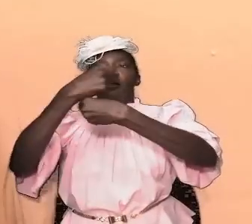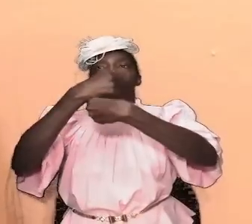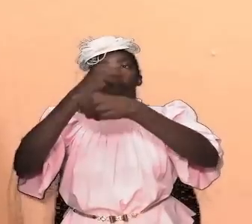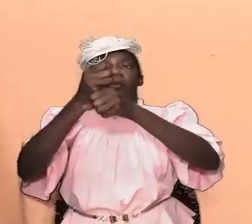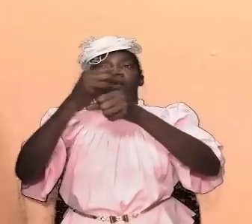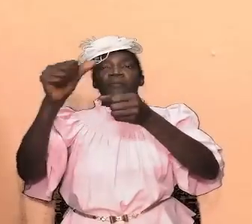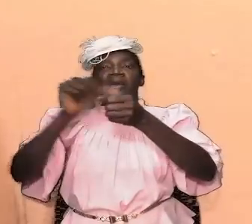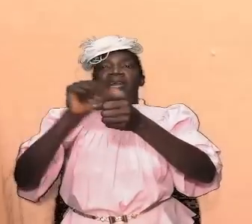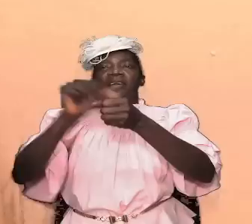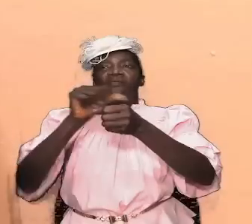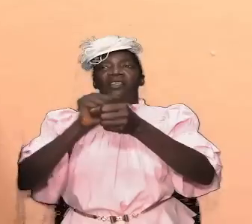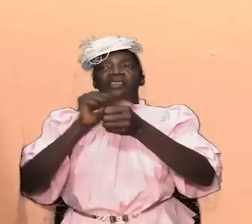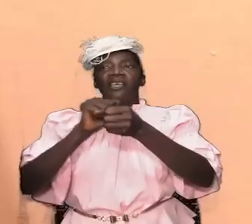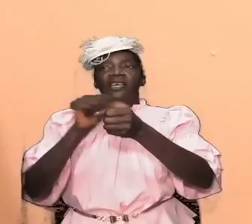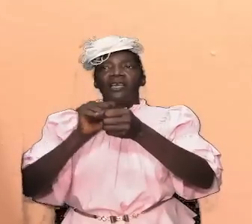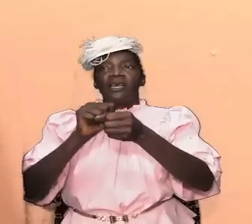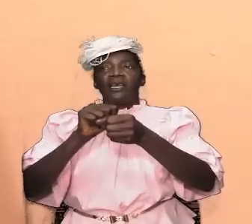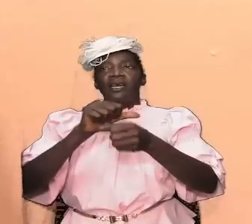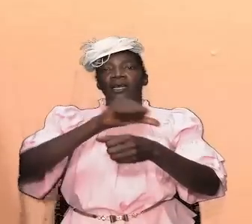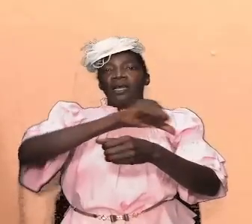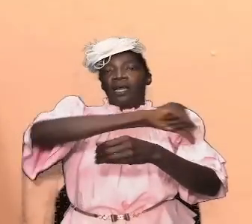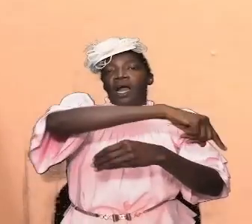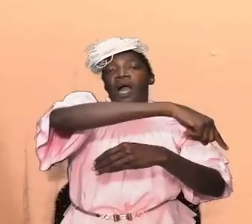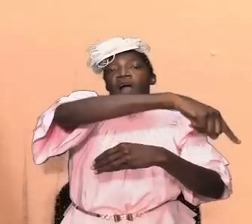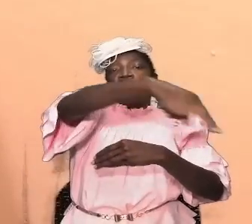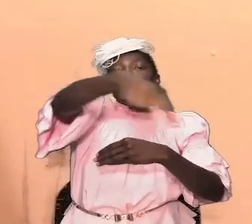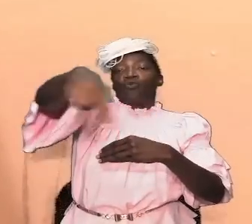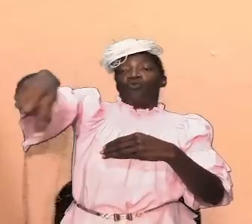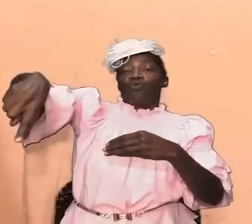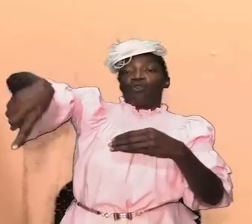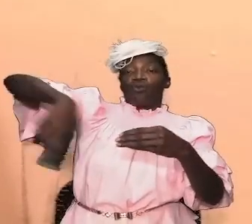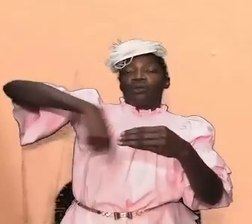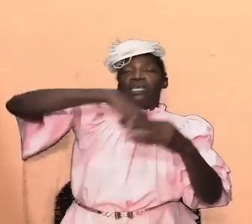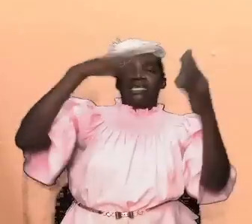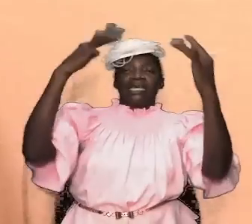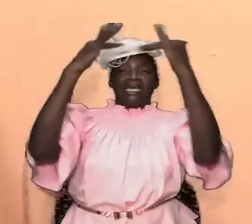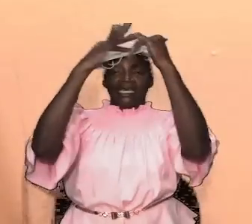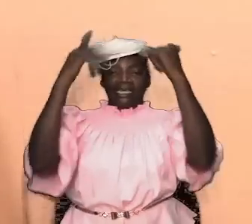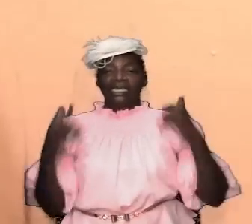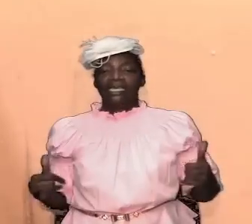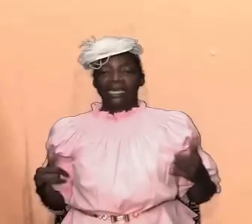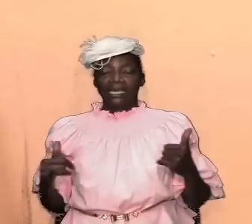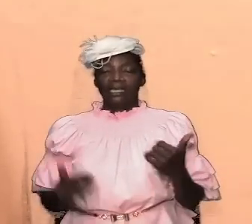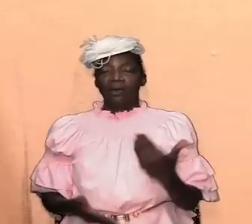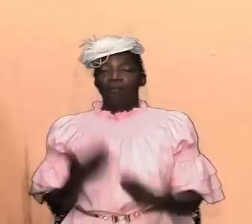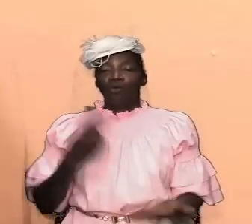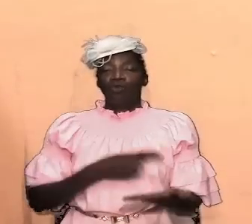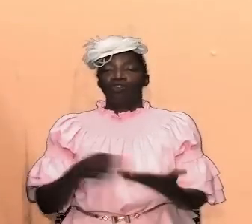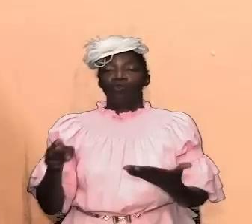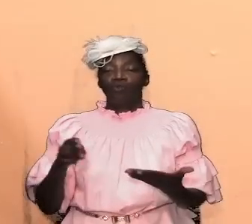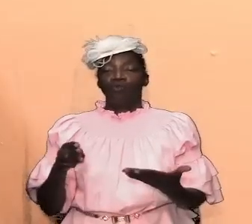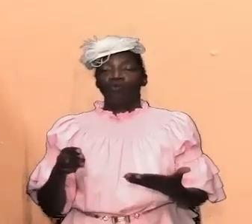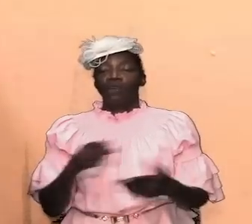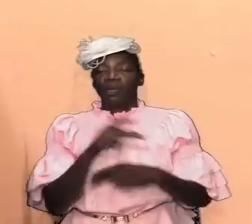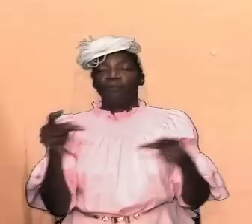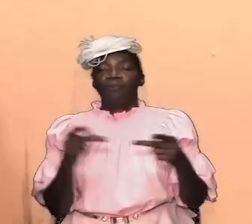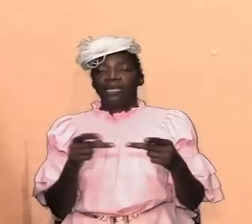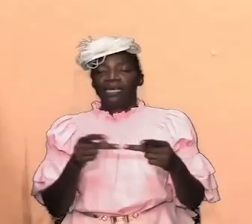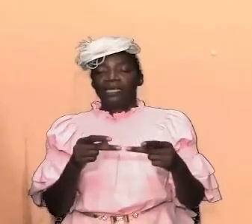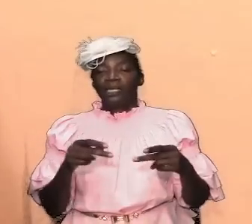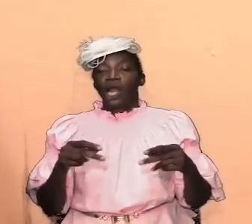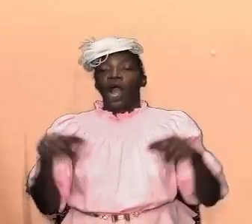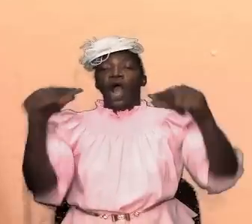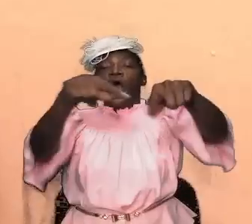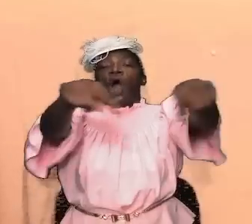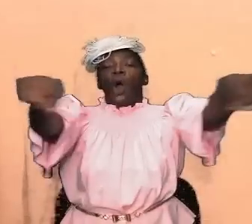everything associated with it the tent where you had the holy place and the most holy place it was set up along with the outer